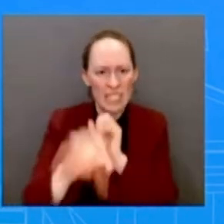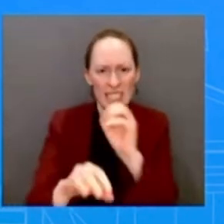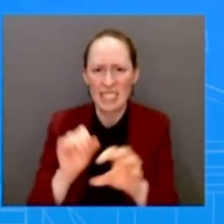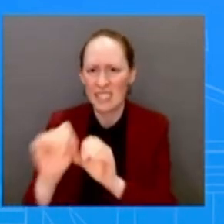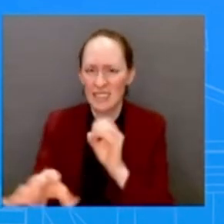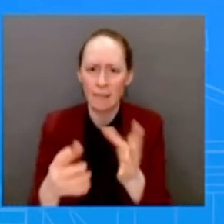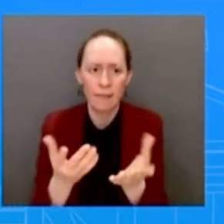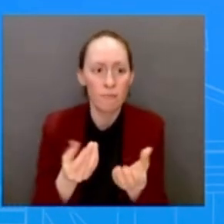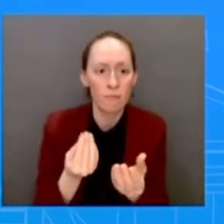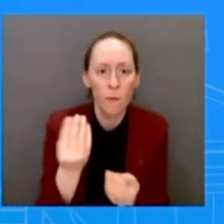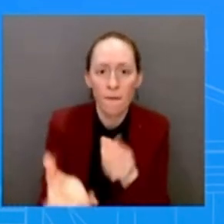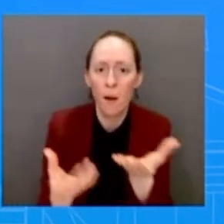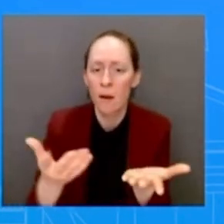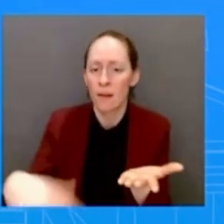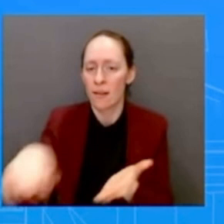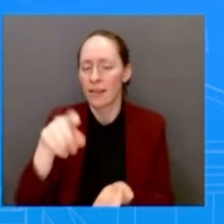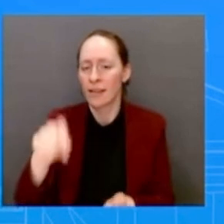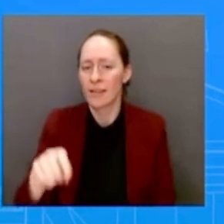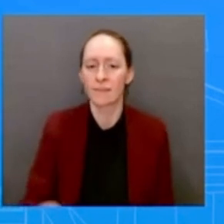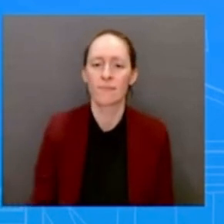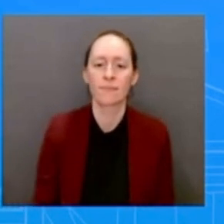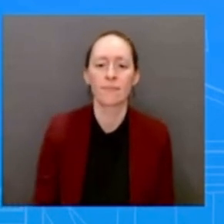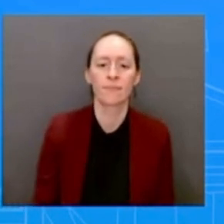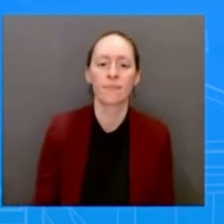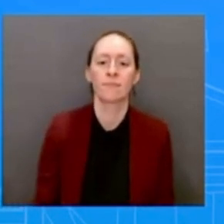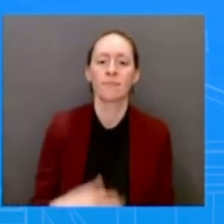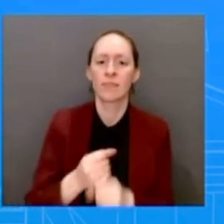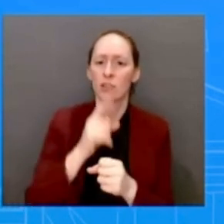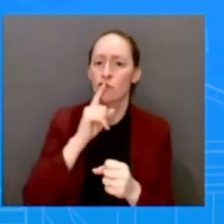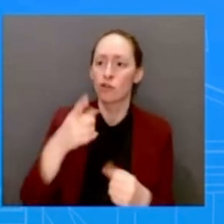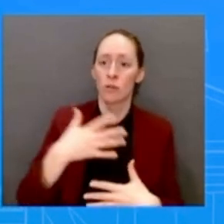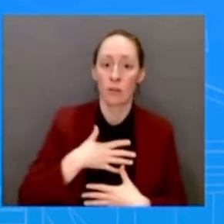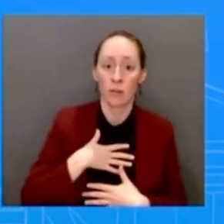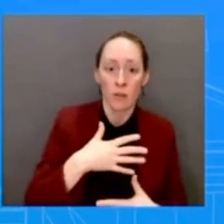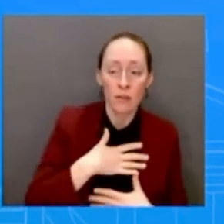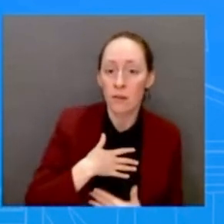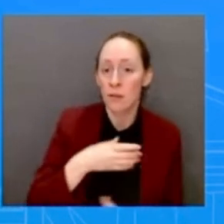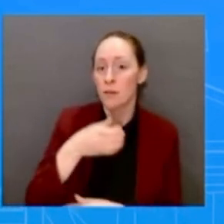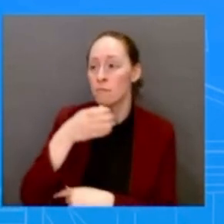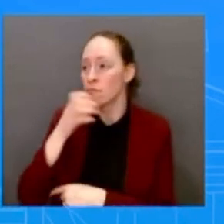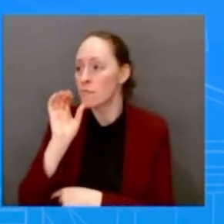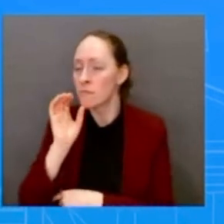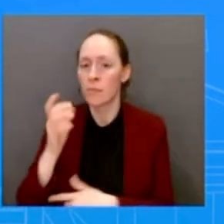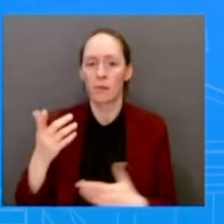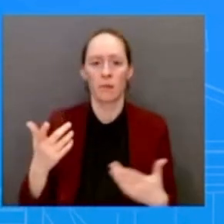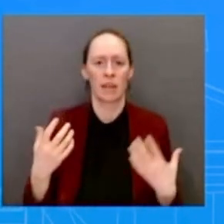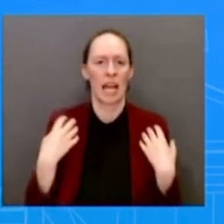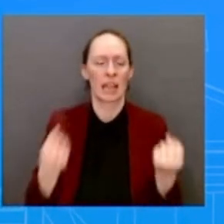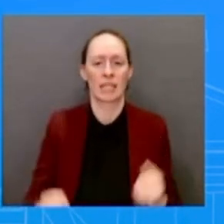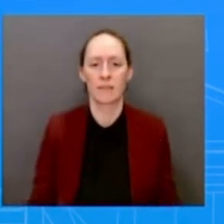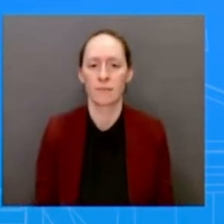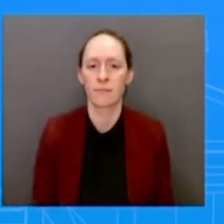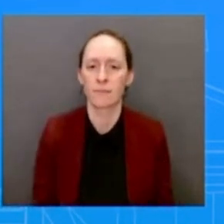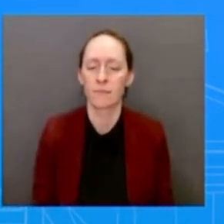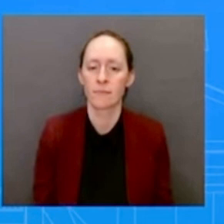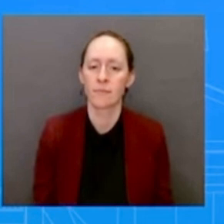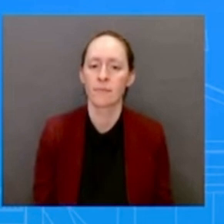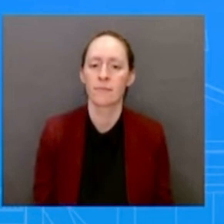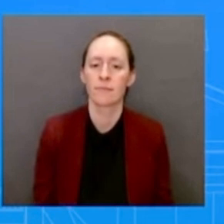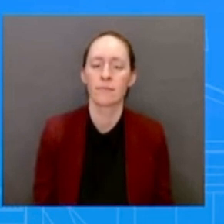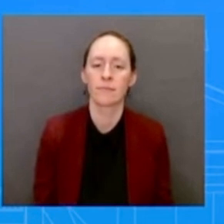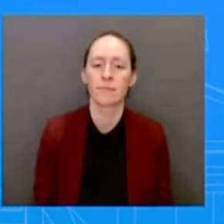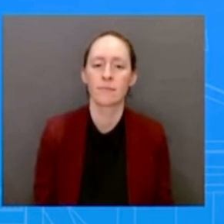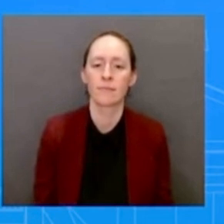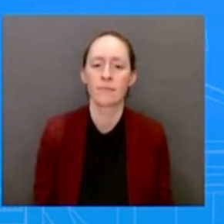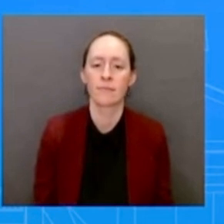water, as I just mentioned. And the last part of that is we're going to make sure that Norfolk, Suffolk, is held to account